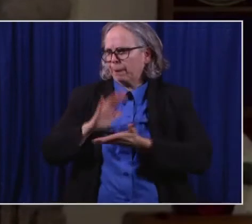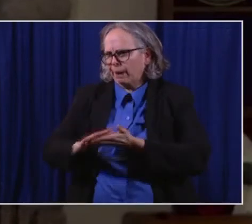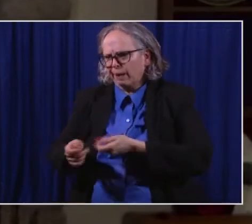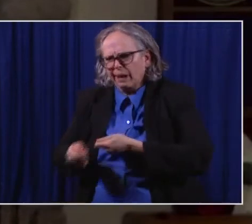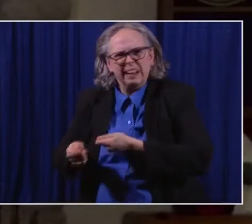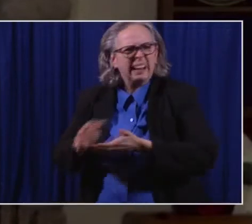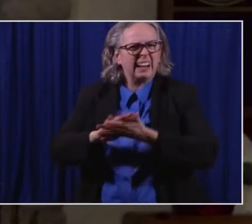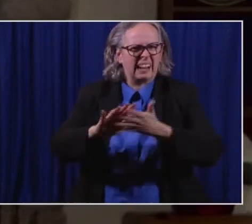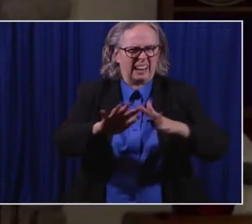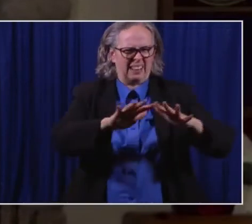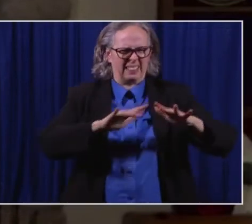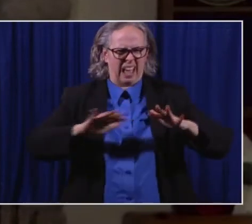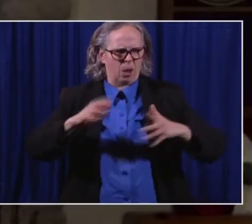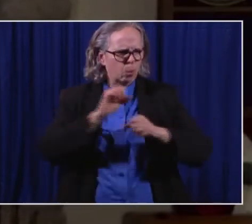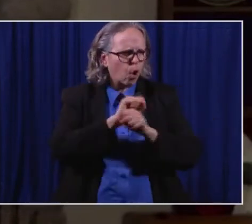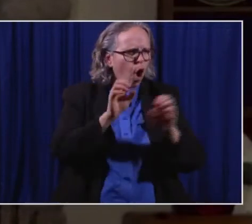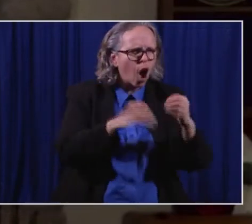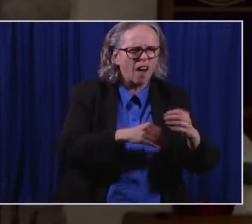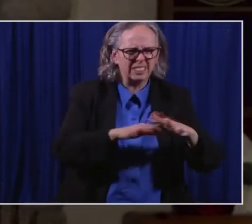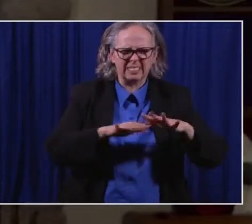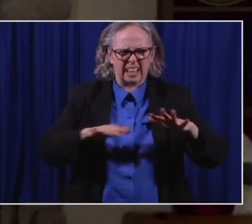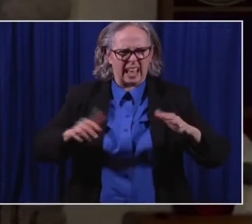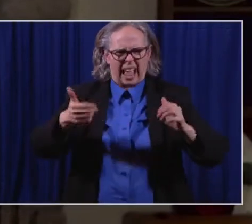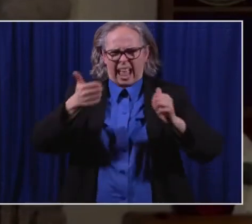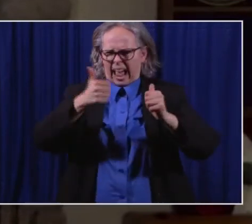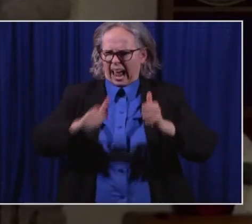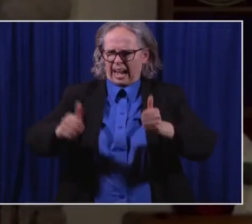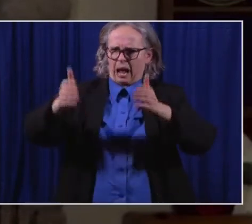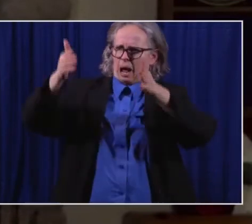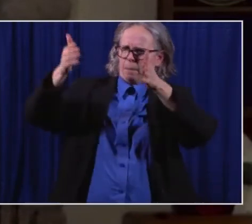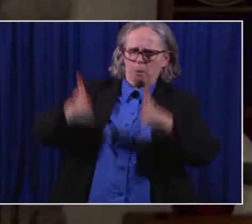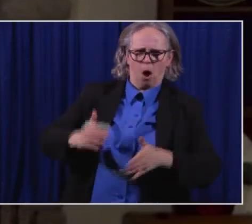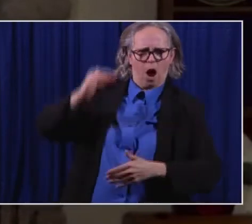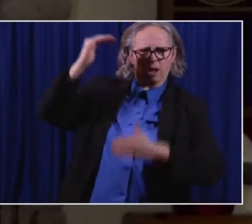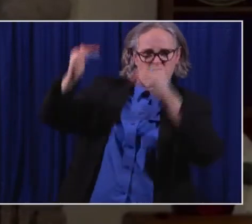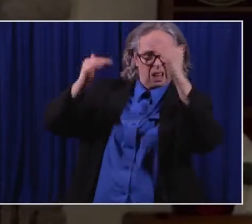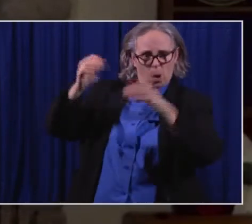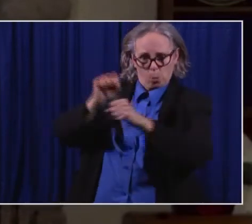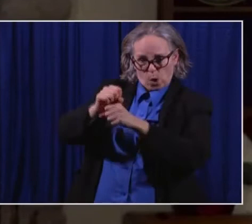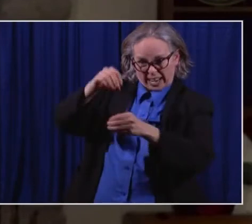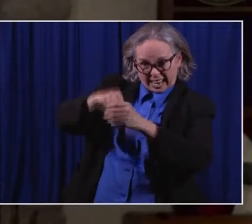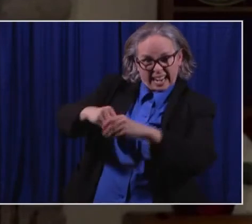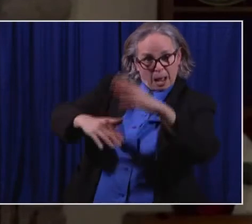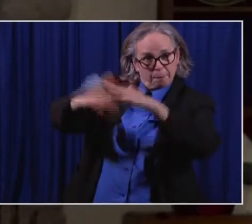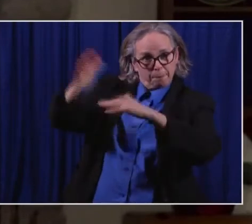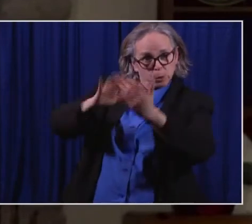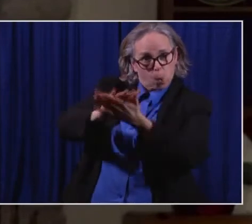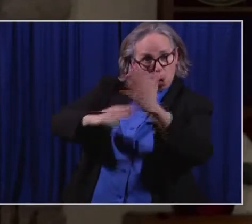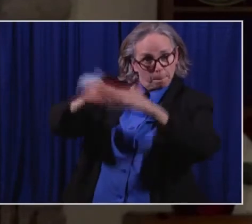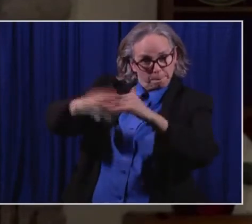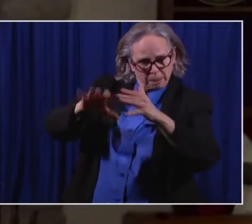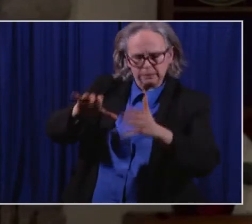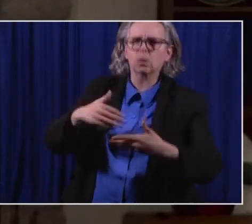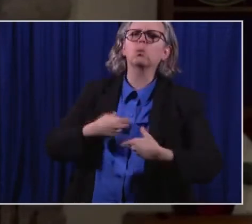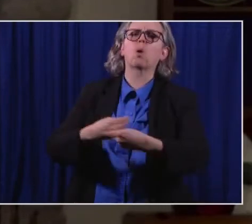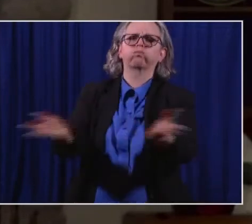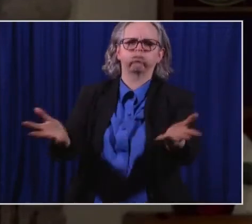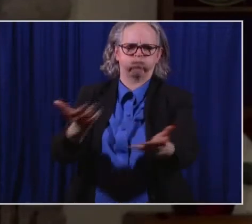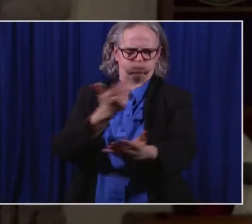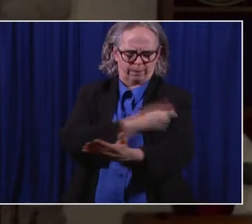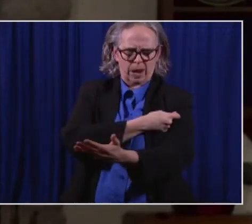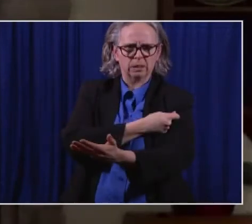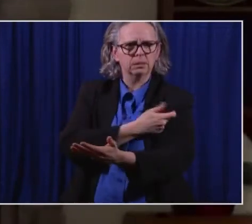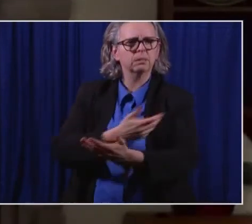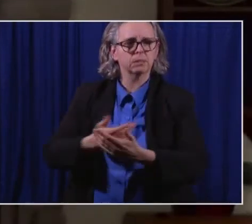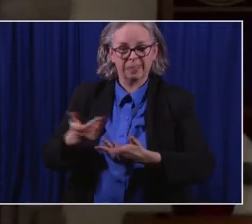anybody who is in that building, uh, people work in the cafeteria, anybody in that building who will come in contact with children,